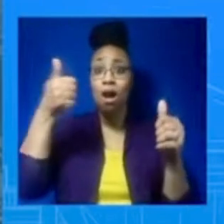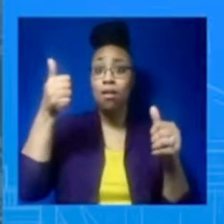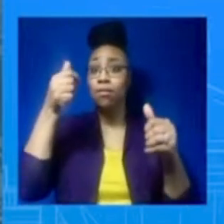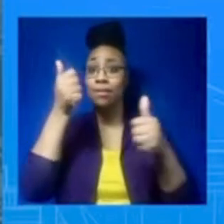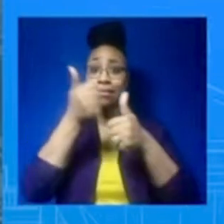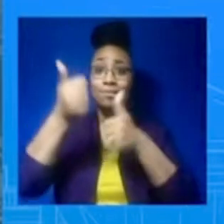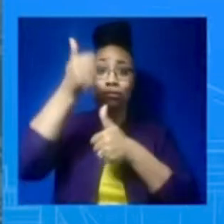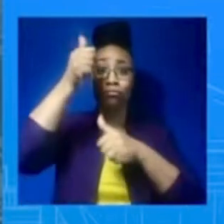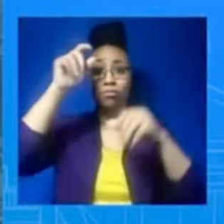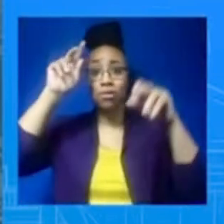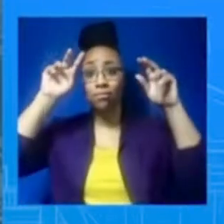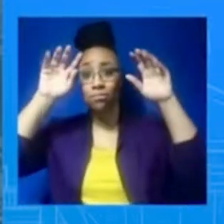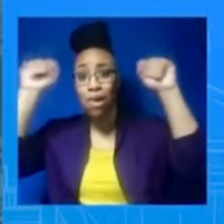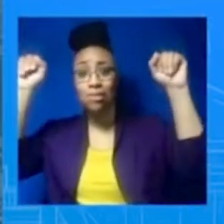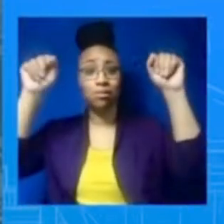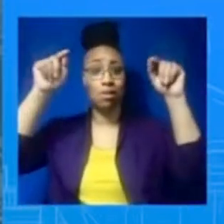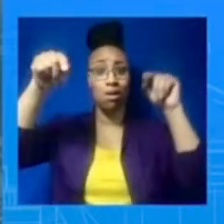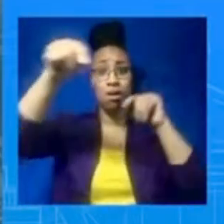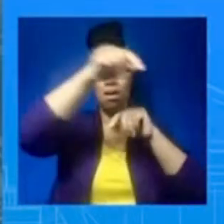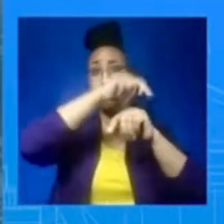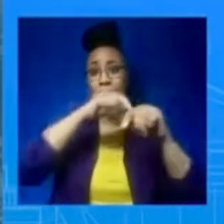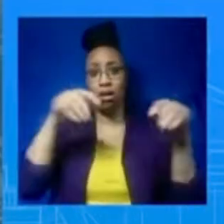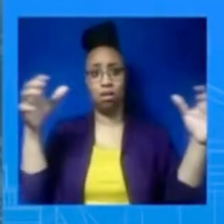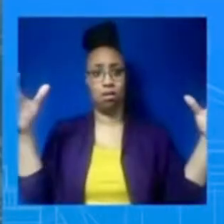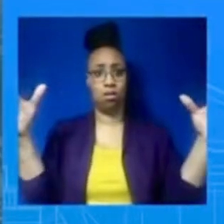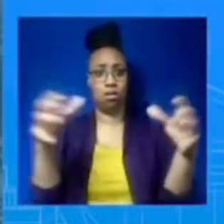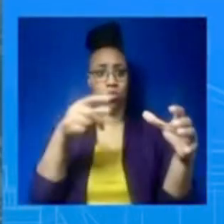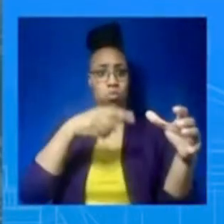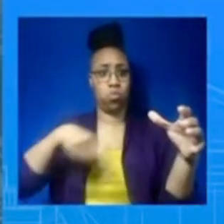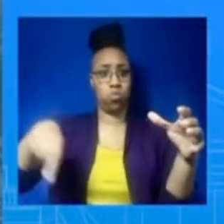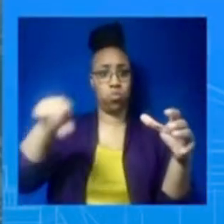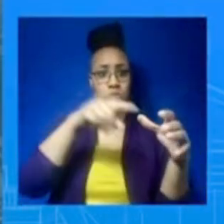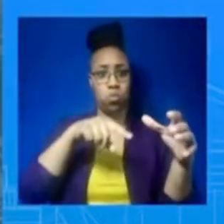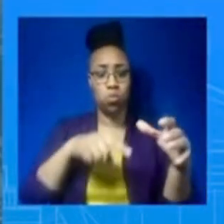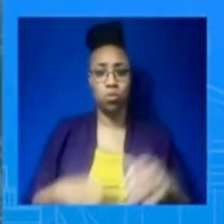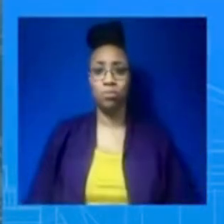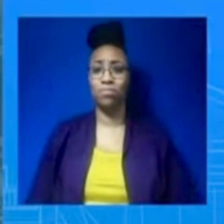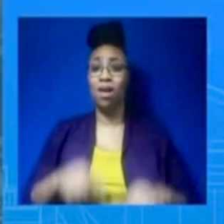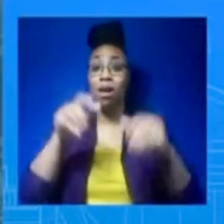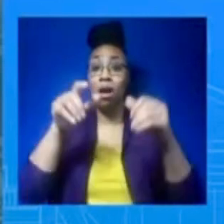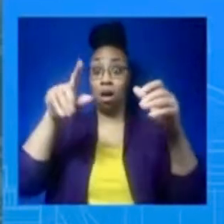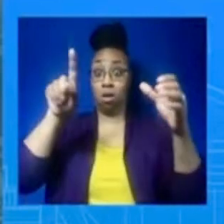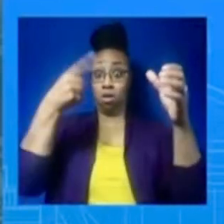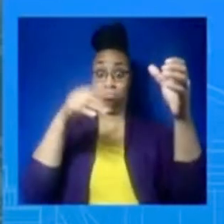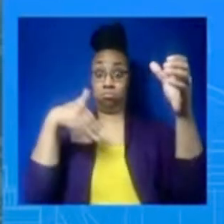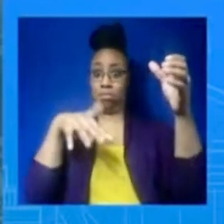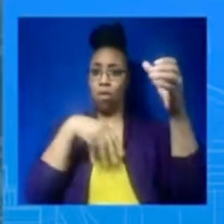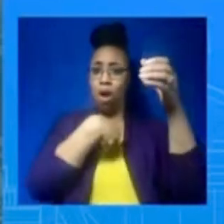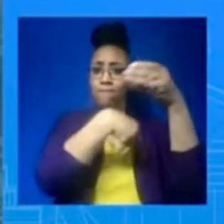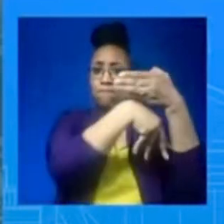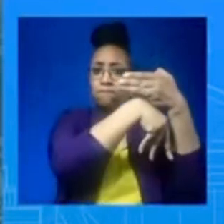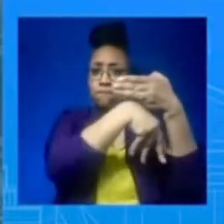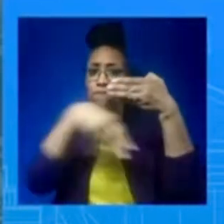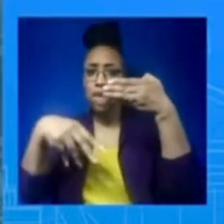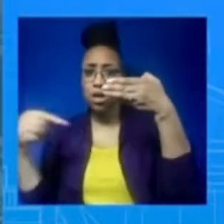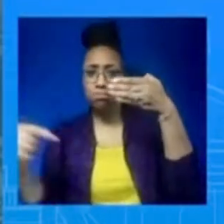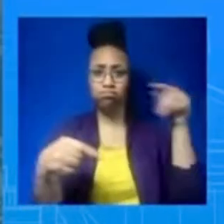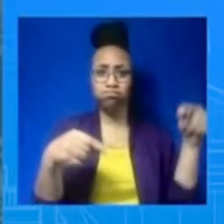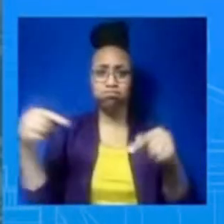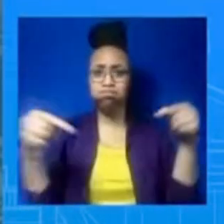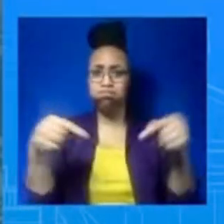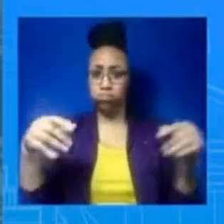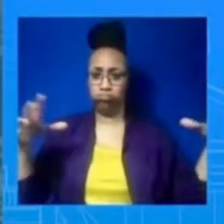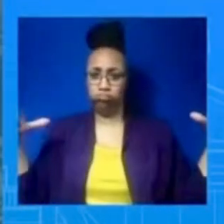members, administration officials, members of Congress, are all meeting with our allies and partners to discuss our enduring support for the people of Ukraine,